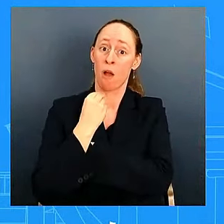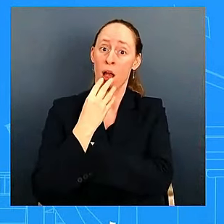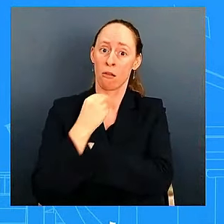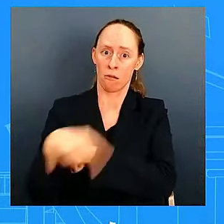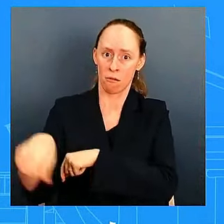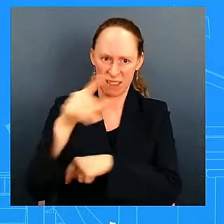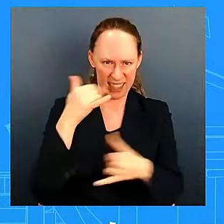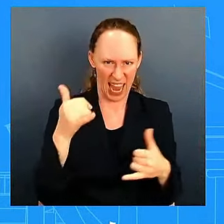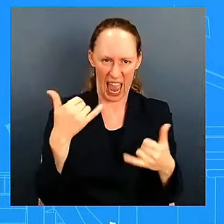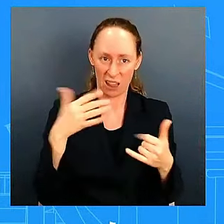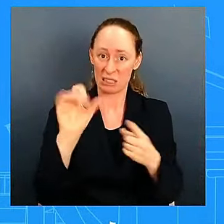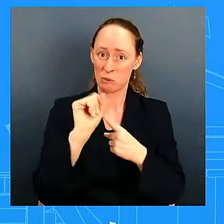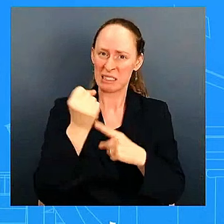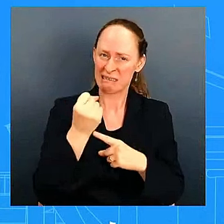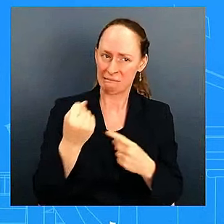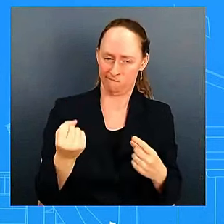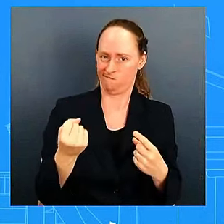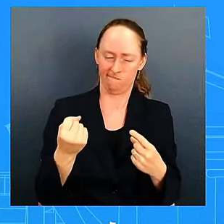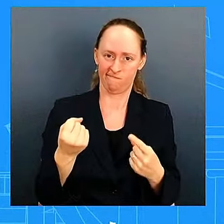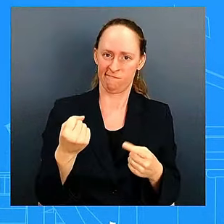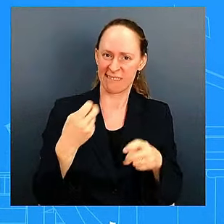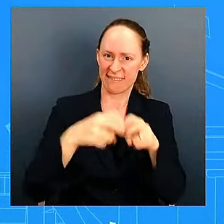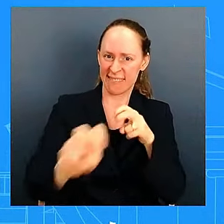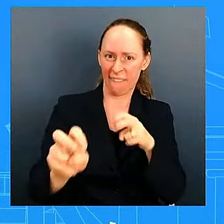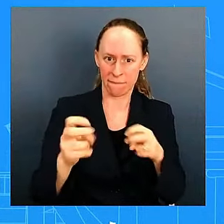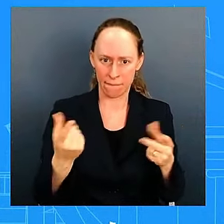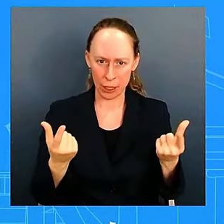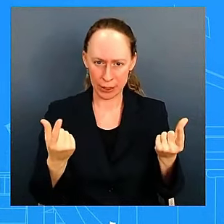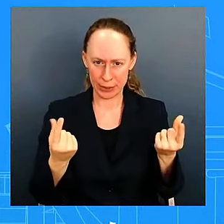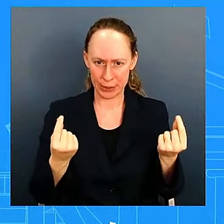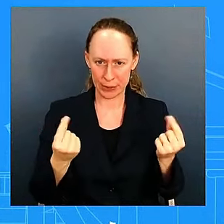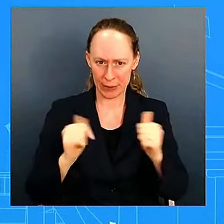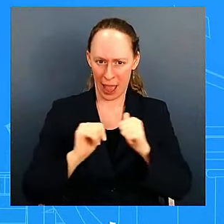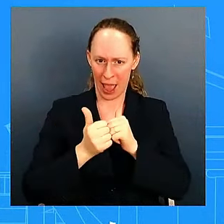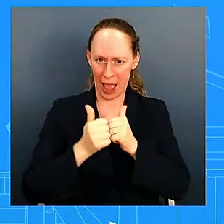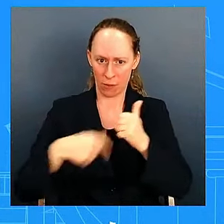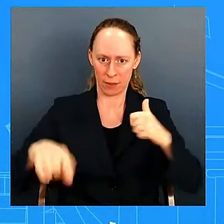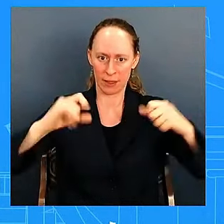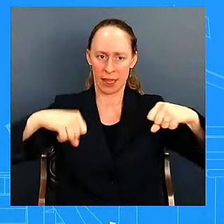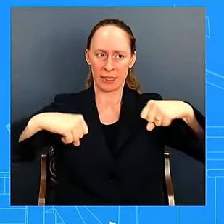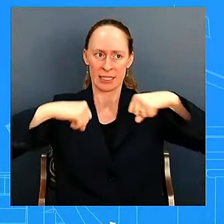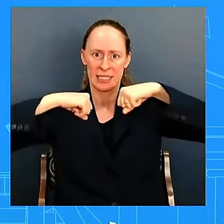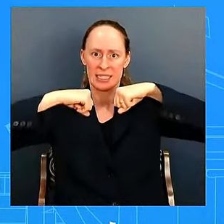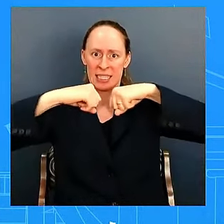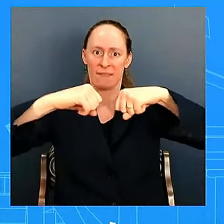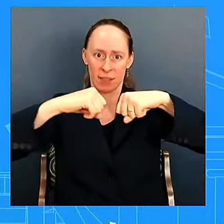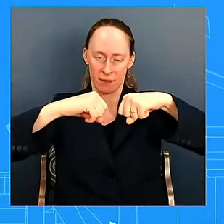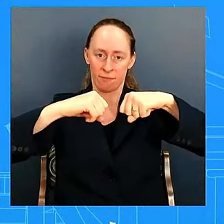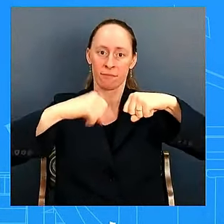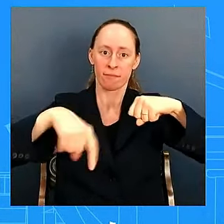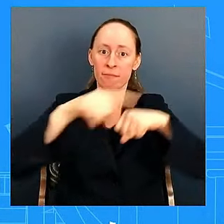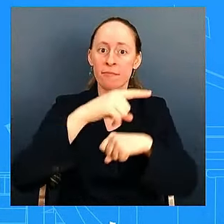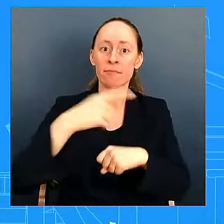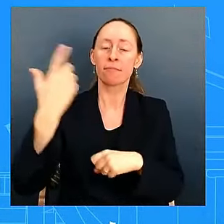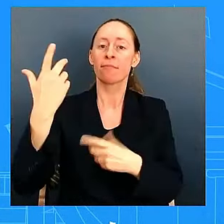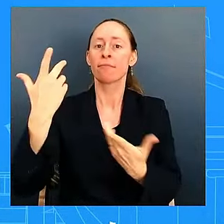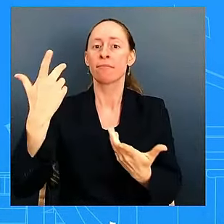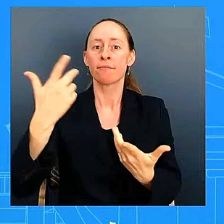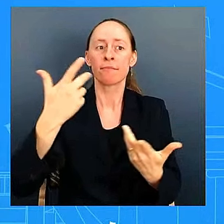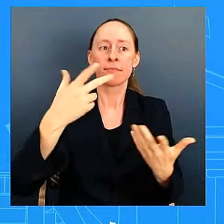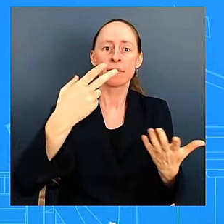hezbollah against the houthis against hamas and that is the reality that is the reality that they are living in